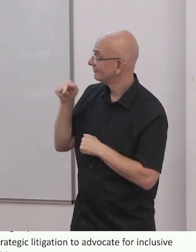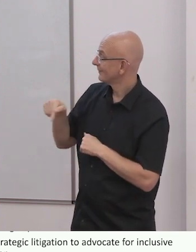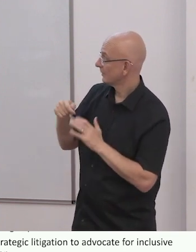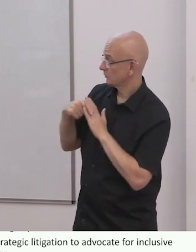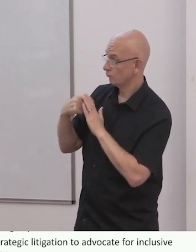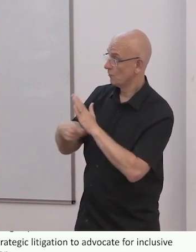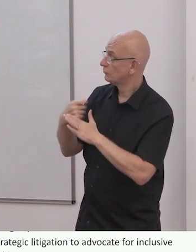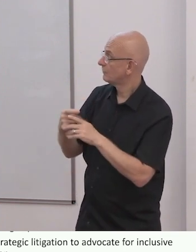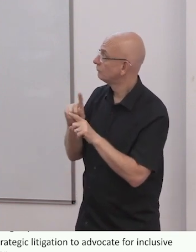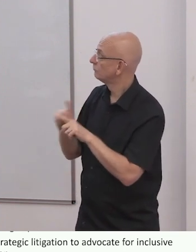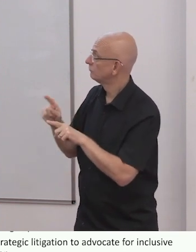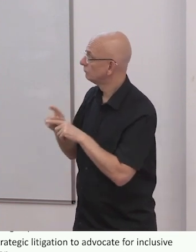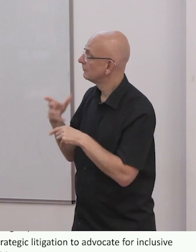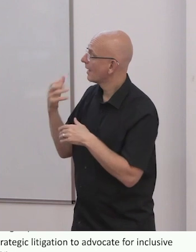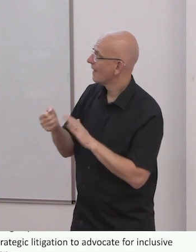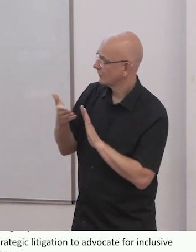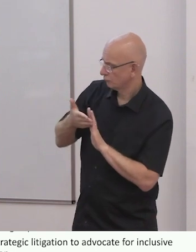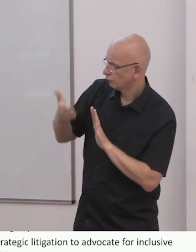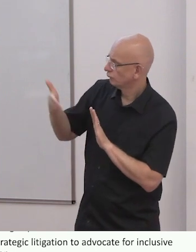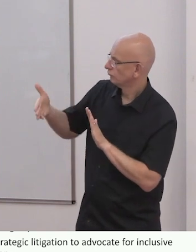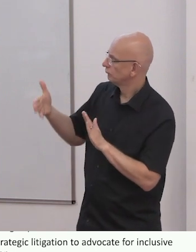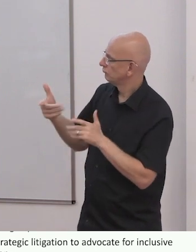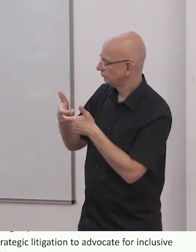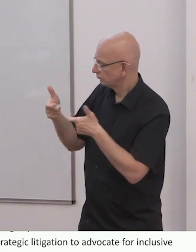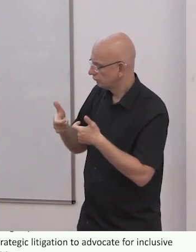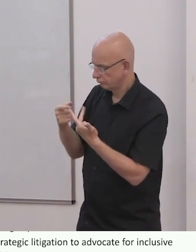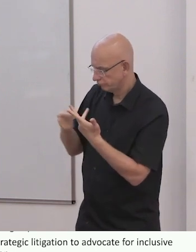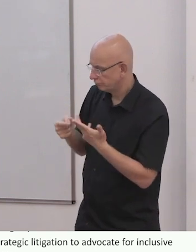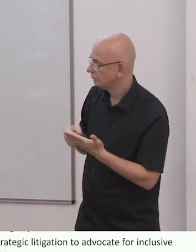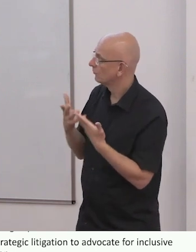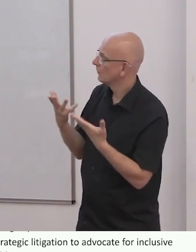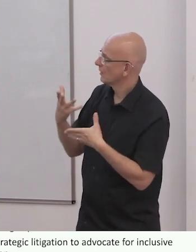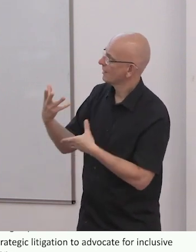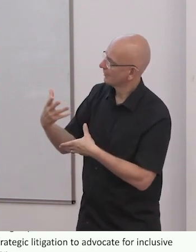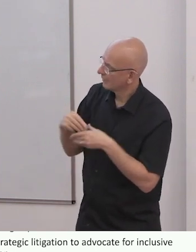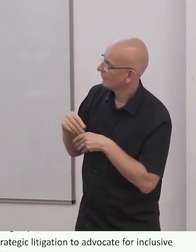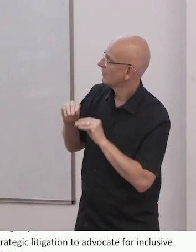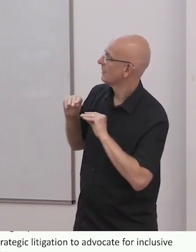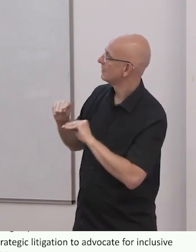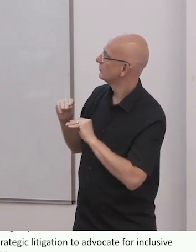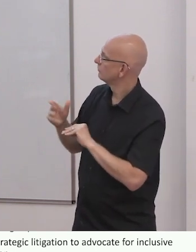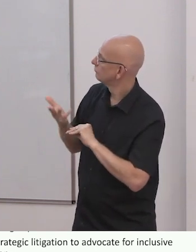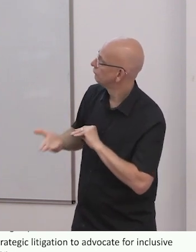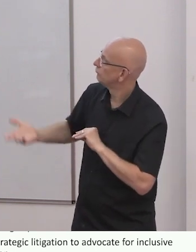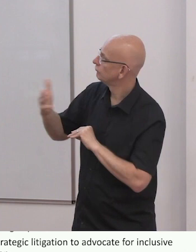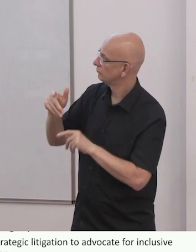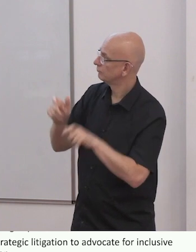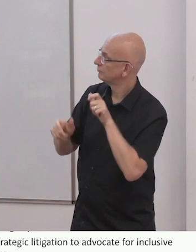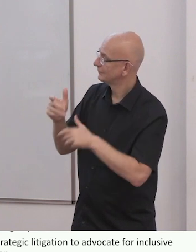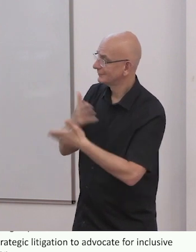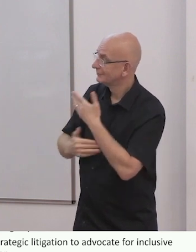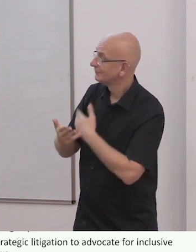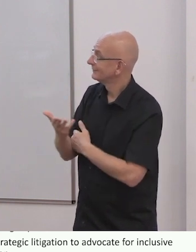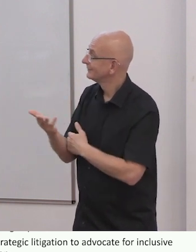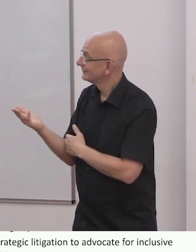organizations of persons with disabilities and created by organizations of persons with